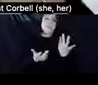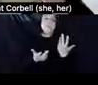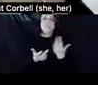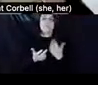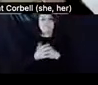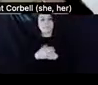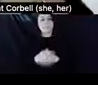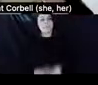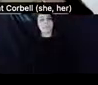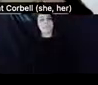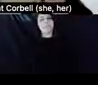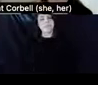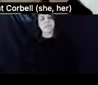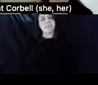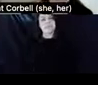Um,